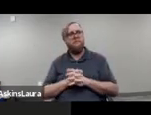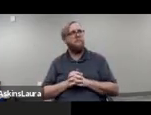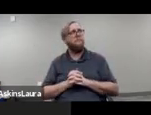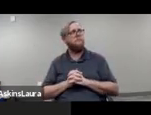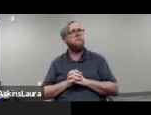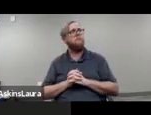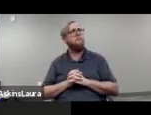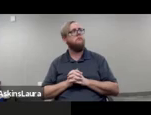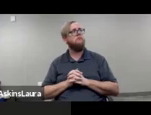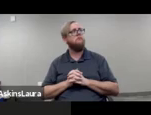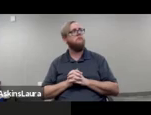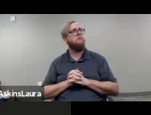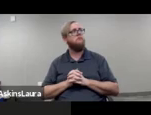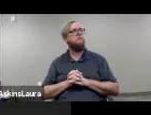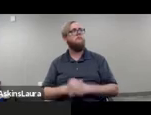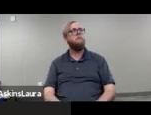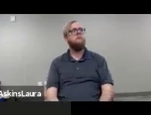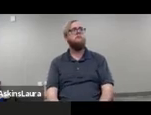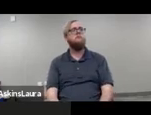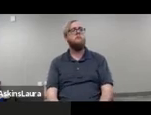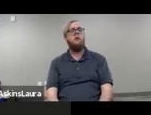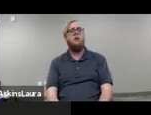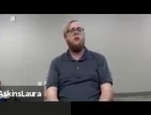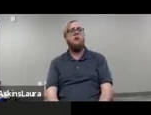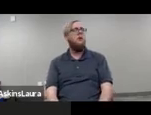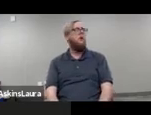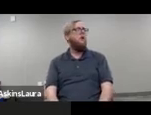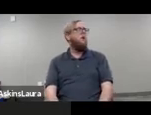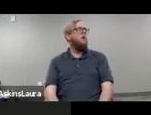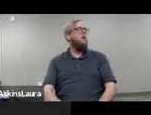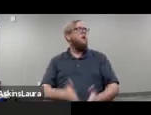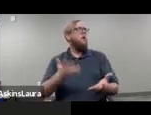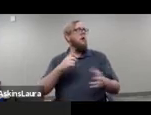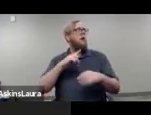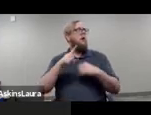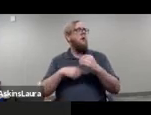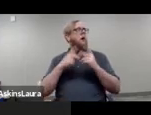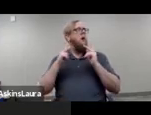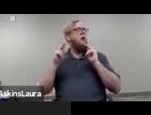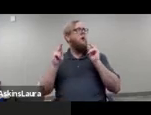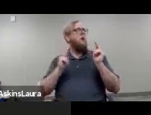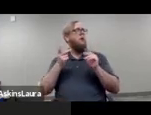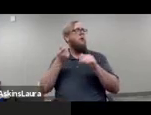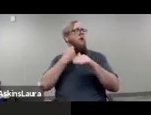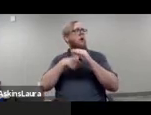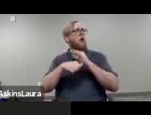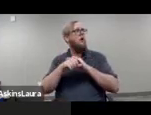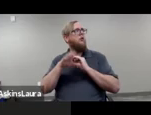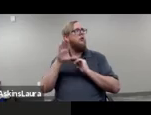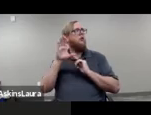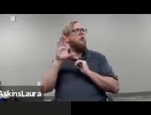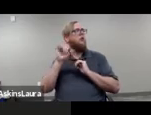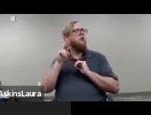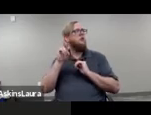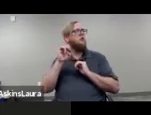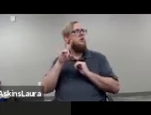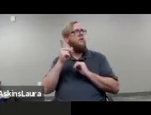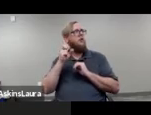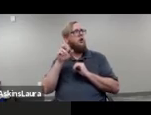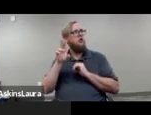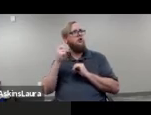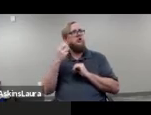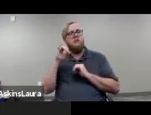what about people under conservative do they get to be counted and how do you ensure that they are counted